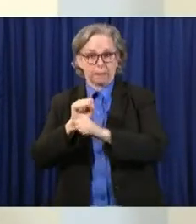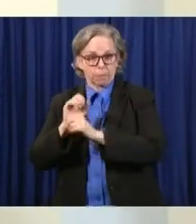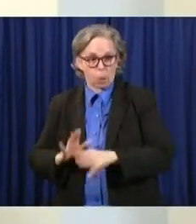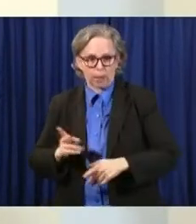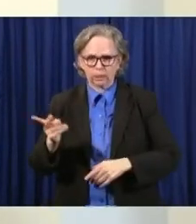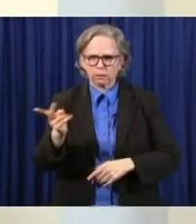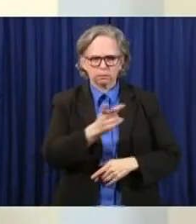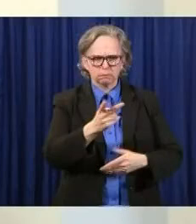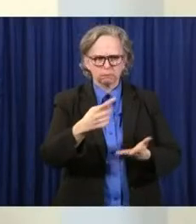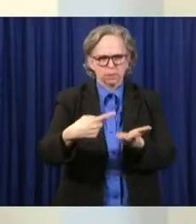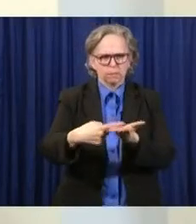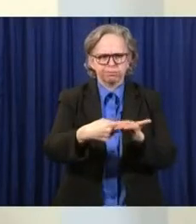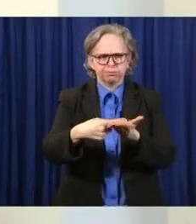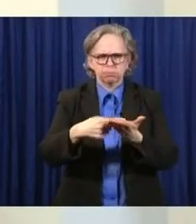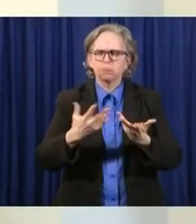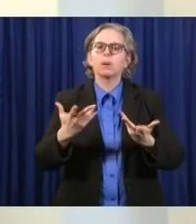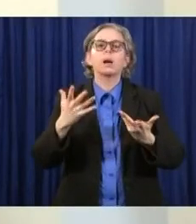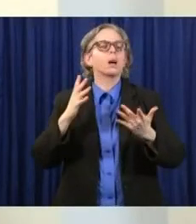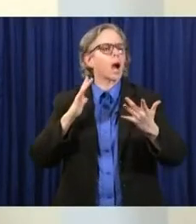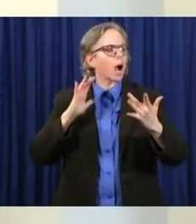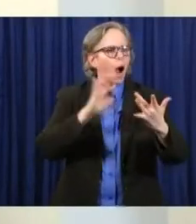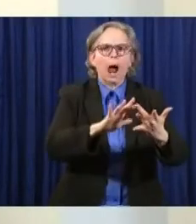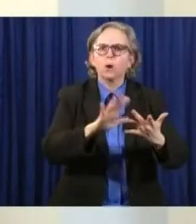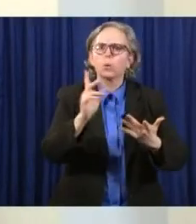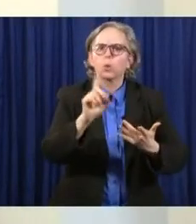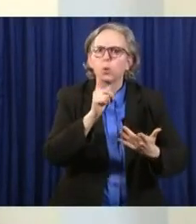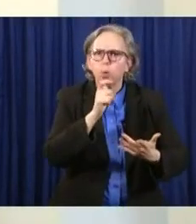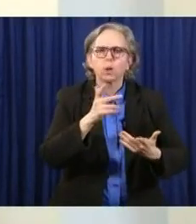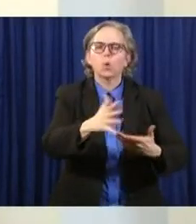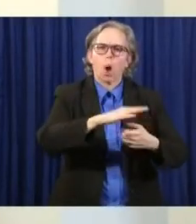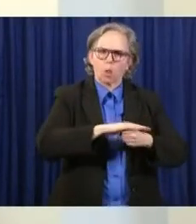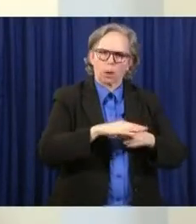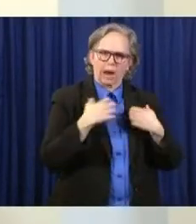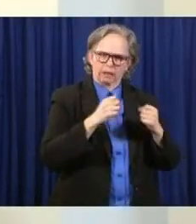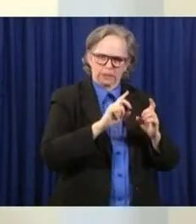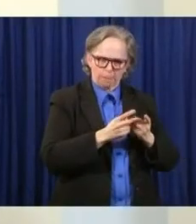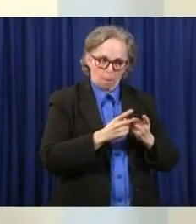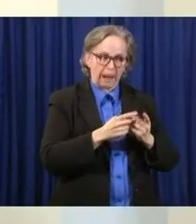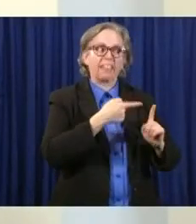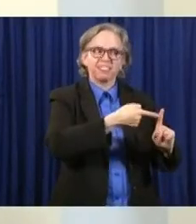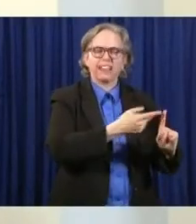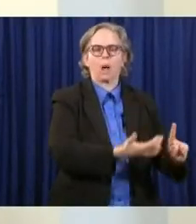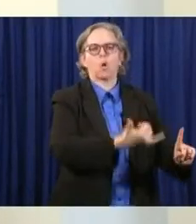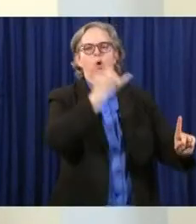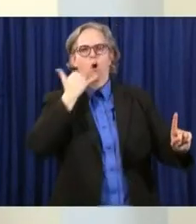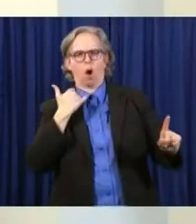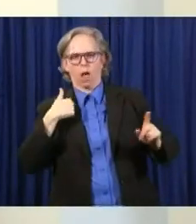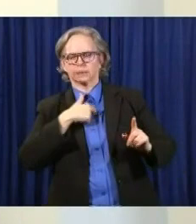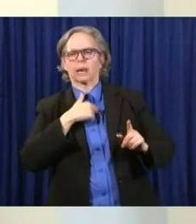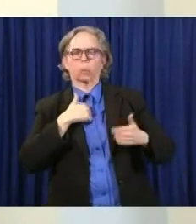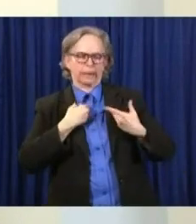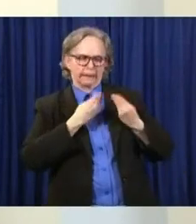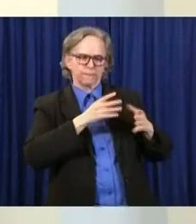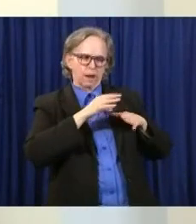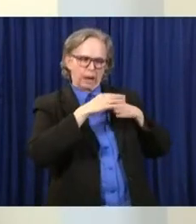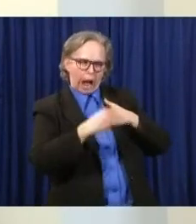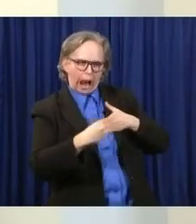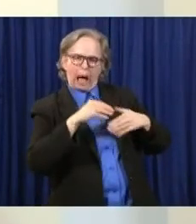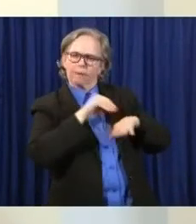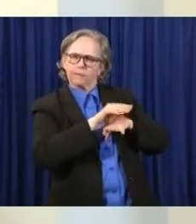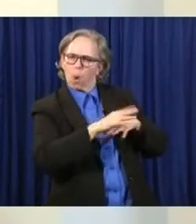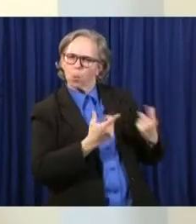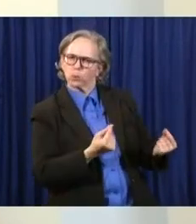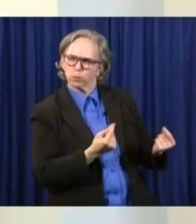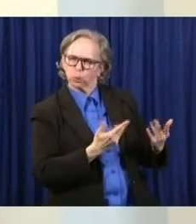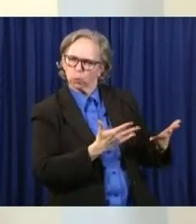department, which will in turn work with us, and maybe we could give them some guidance. Because I know I don't know